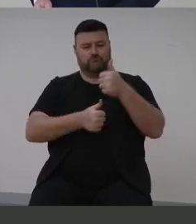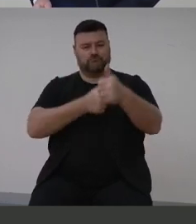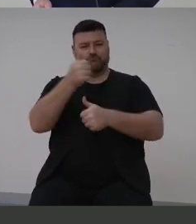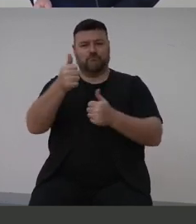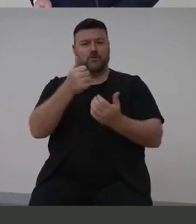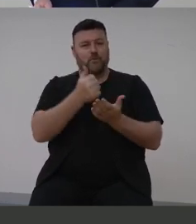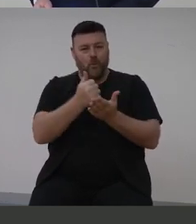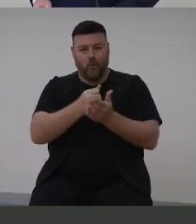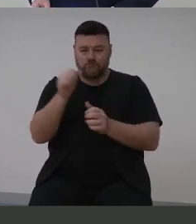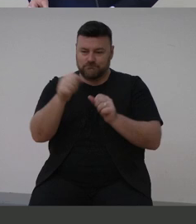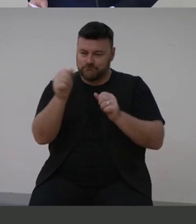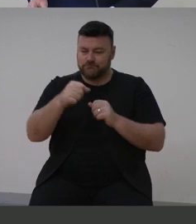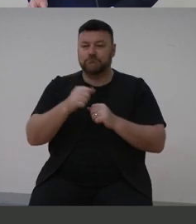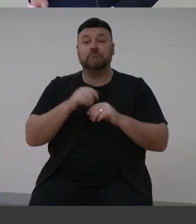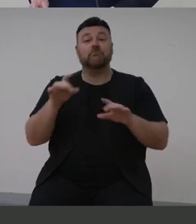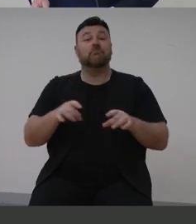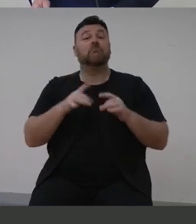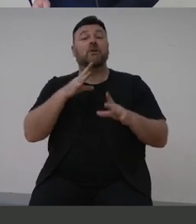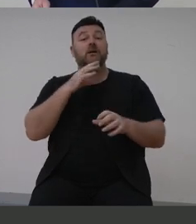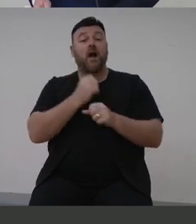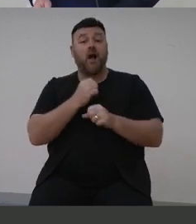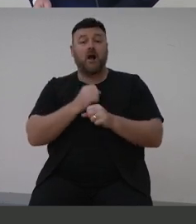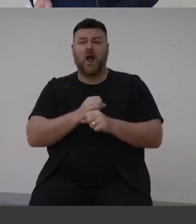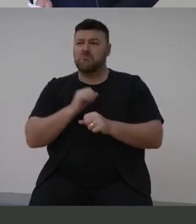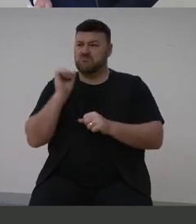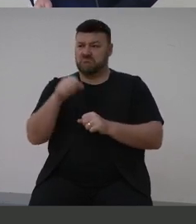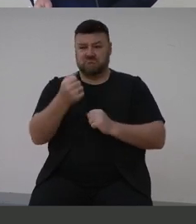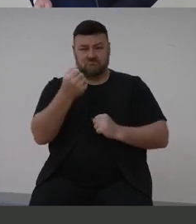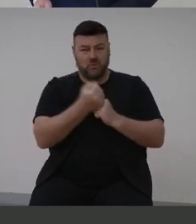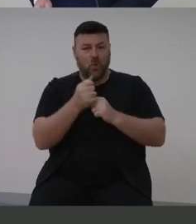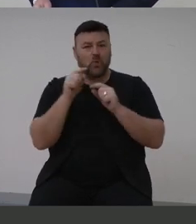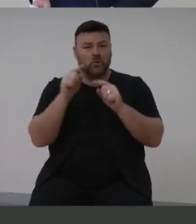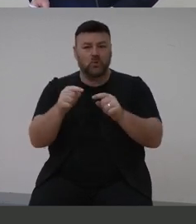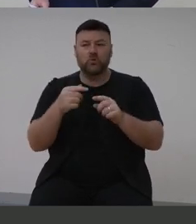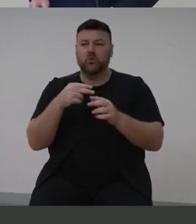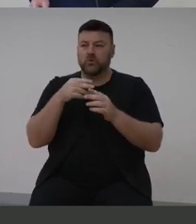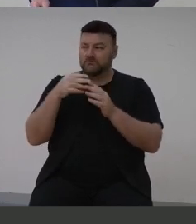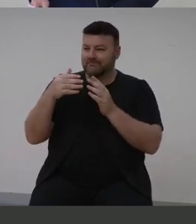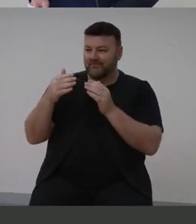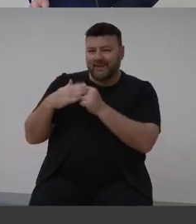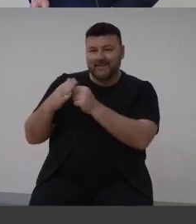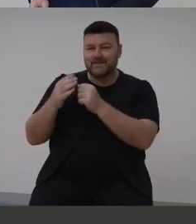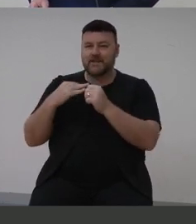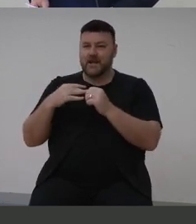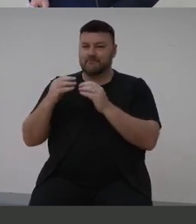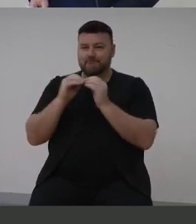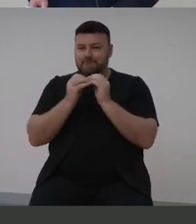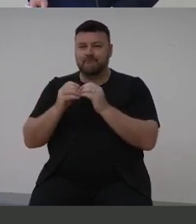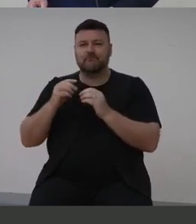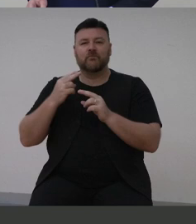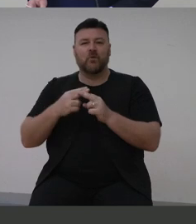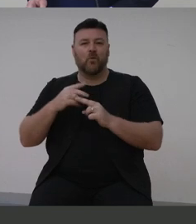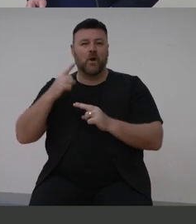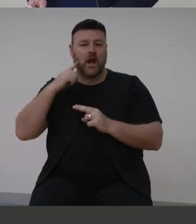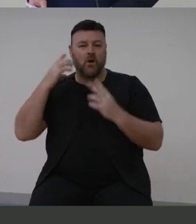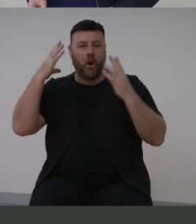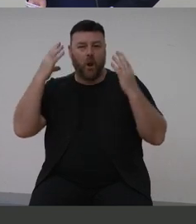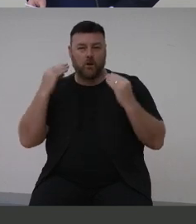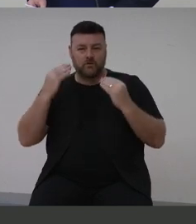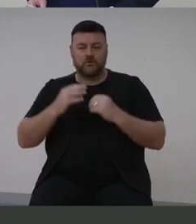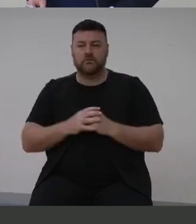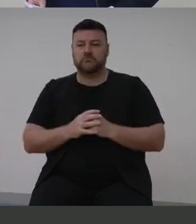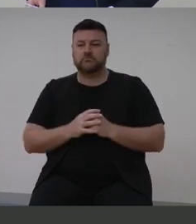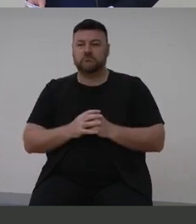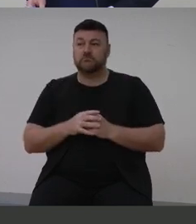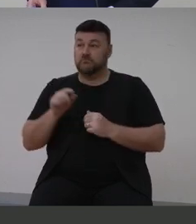The Australian Government stands with you in a collective effort to address the challenges of hearing loss. Our roadmap to hearing health demonstrates the collaborative approach